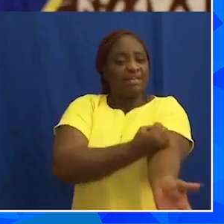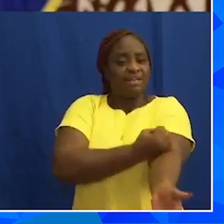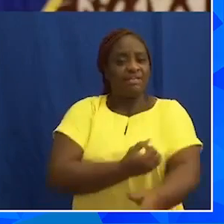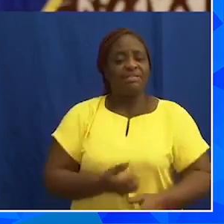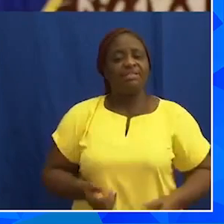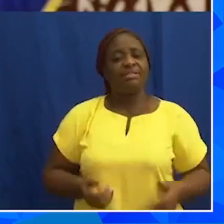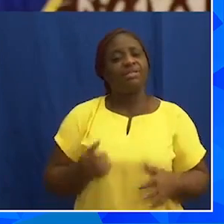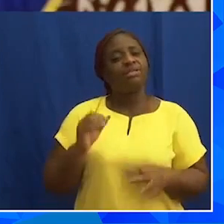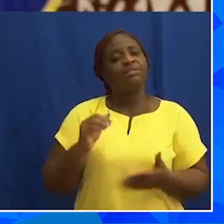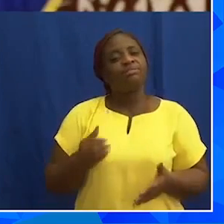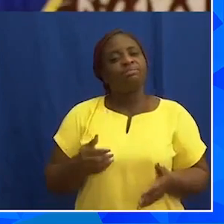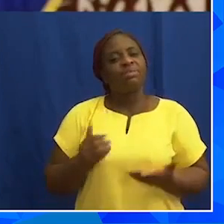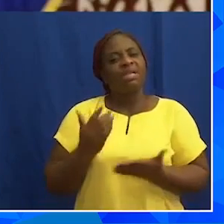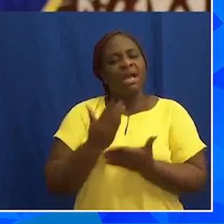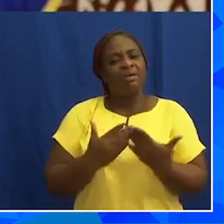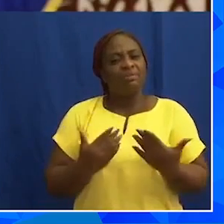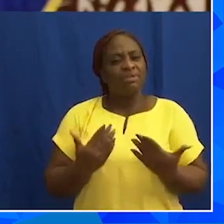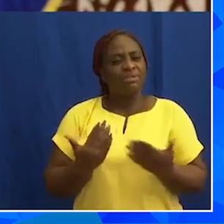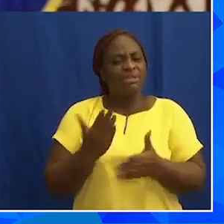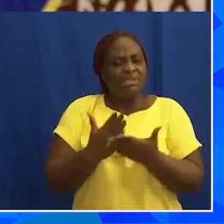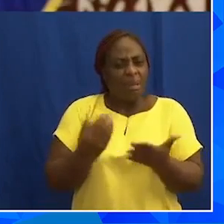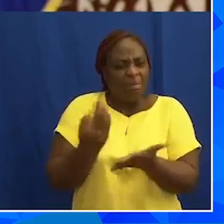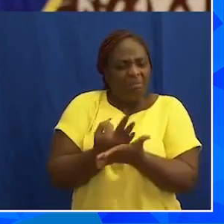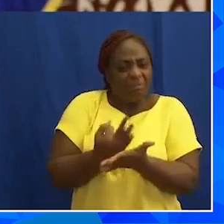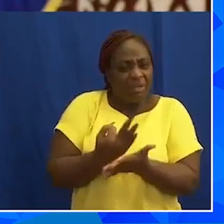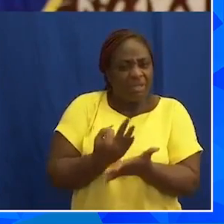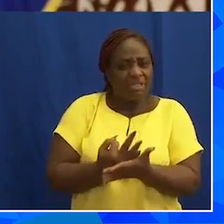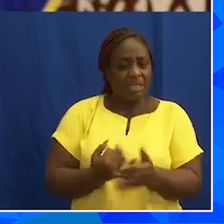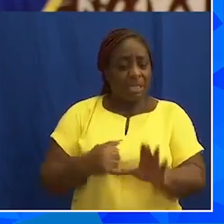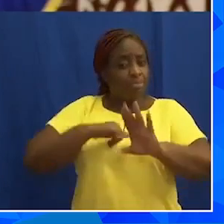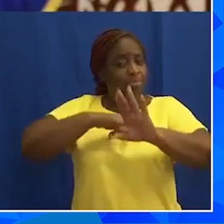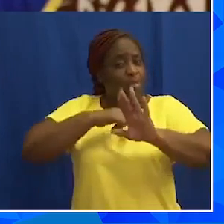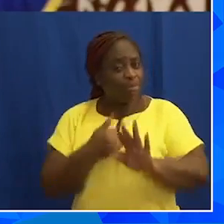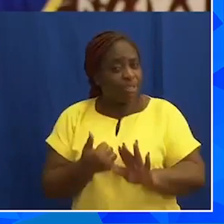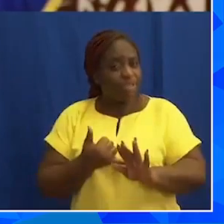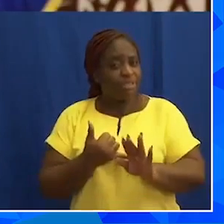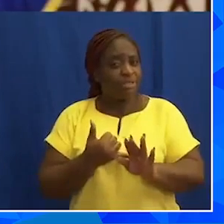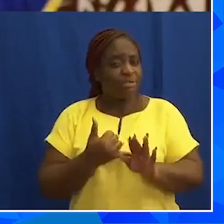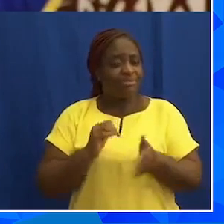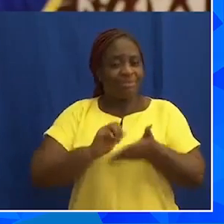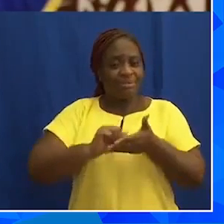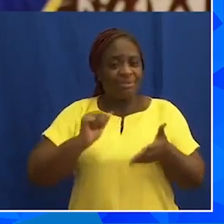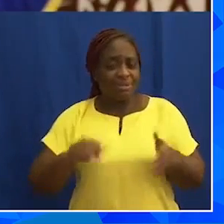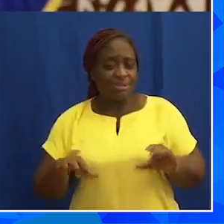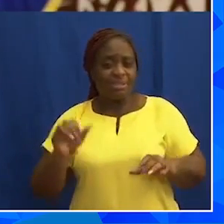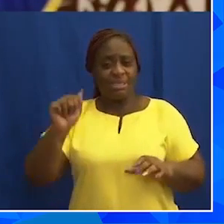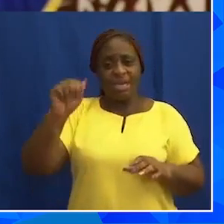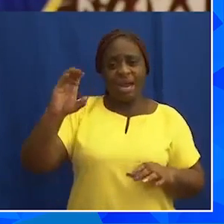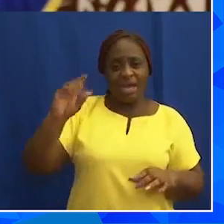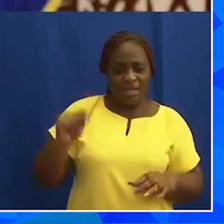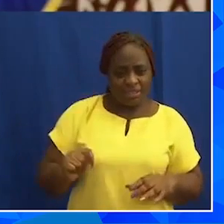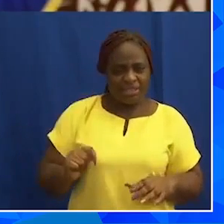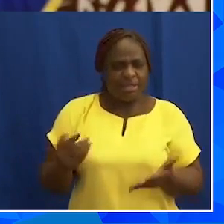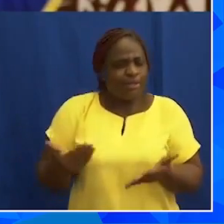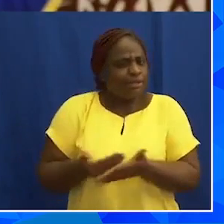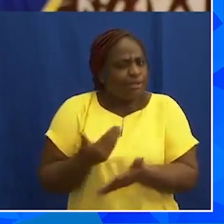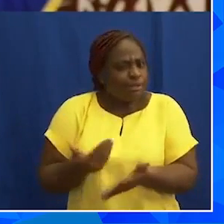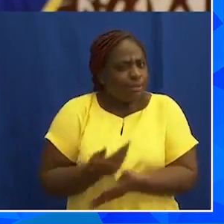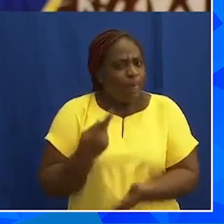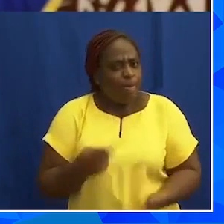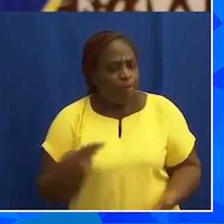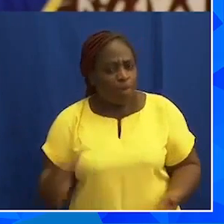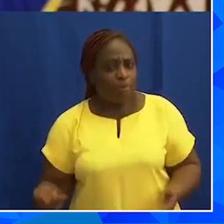the capping of statutory funds, implementation of the Exemptions Act, and a new property